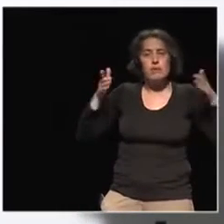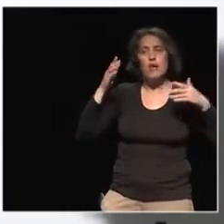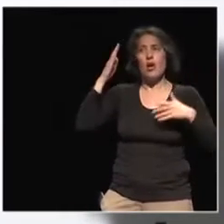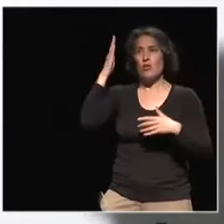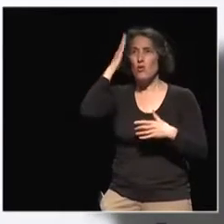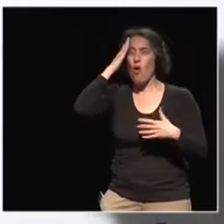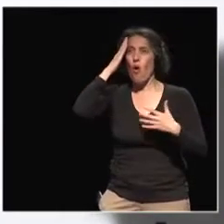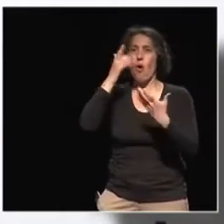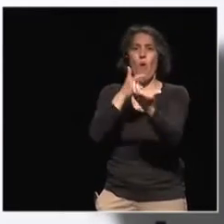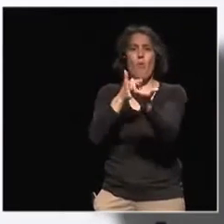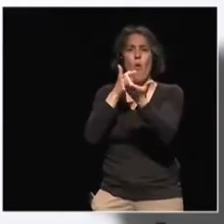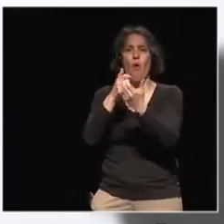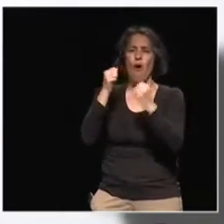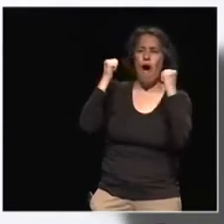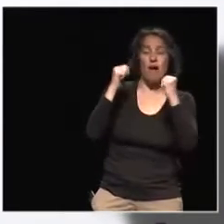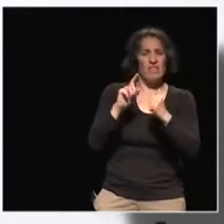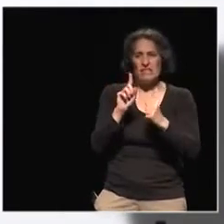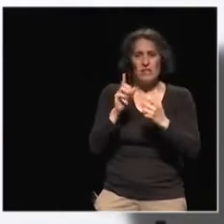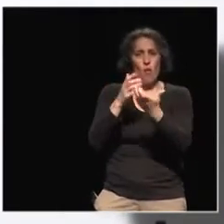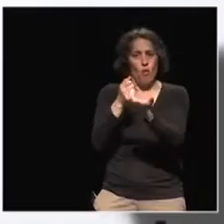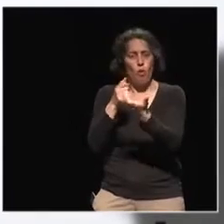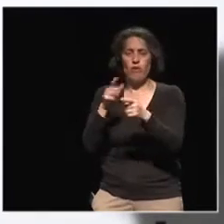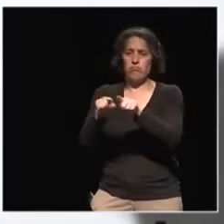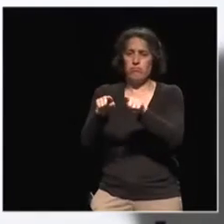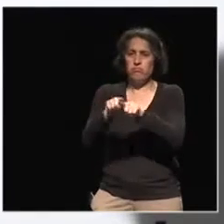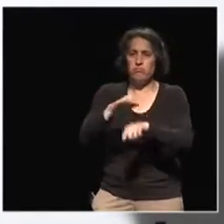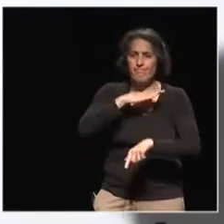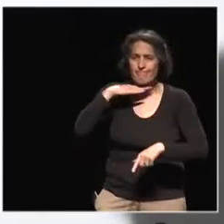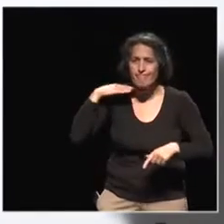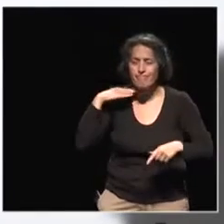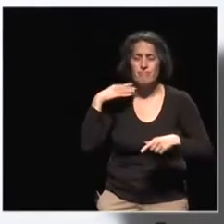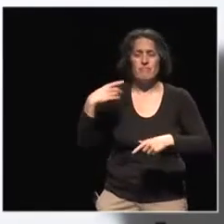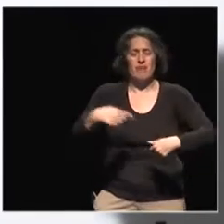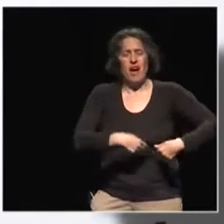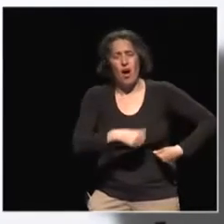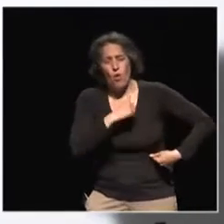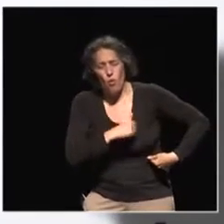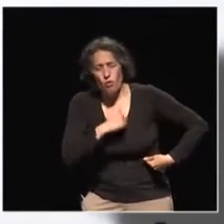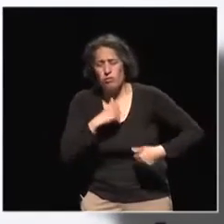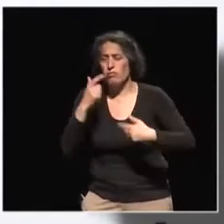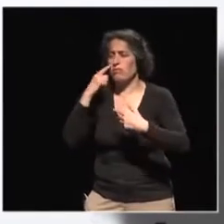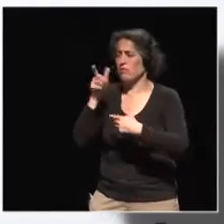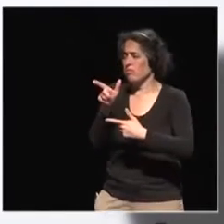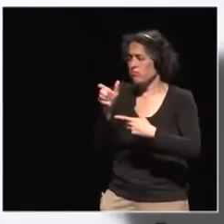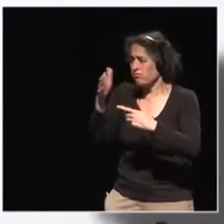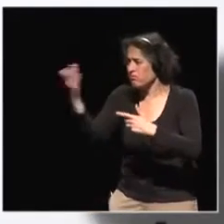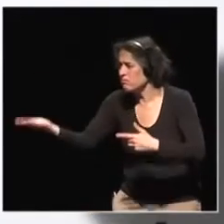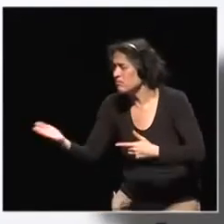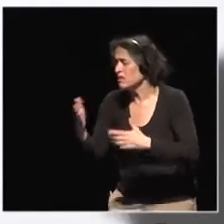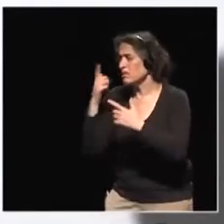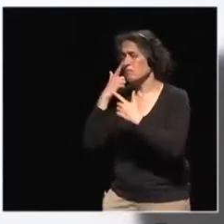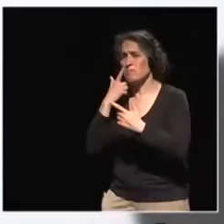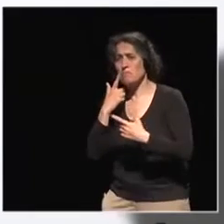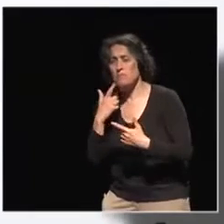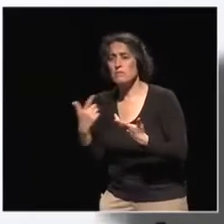institute, developing these kind of games as the informal way of learning critical thinking, questioning